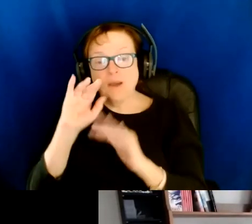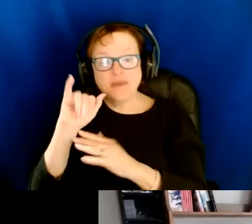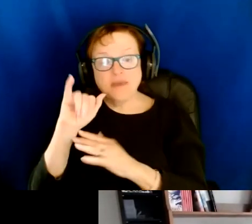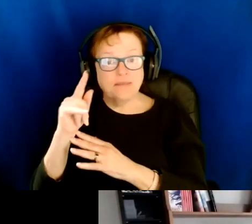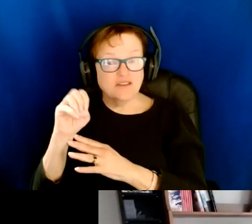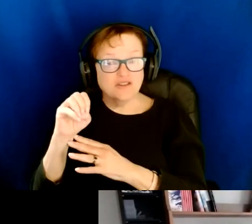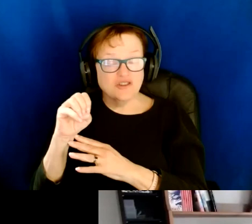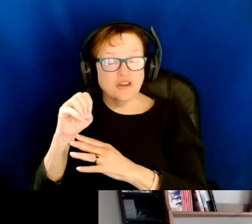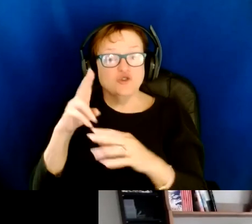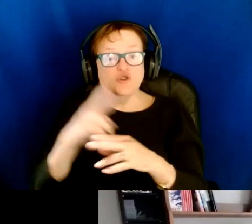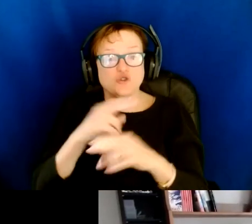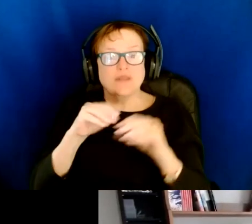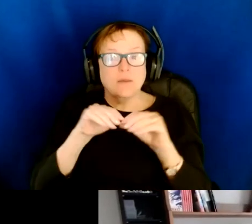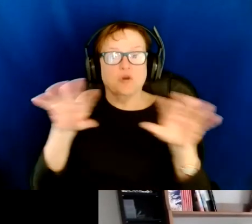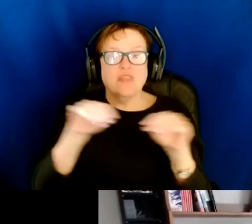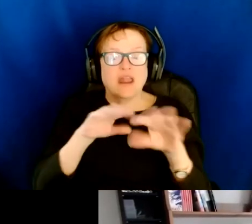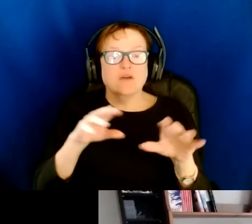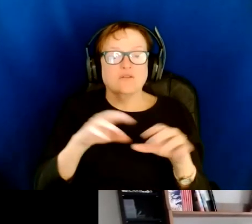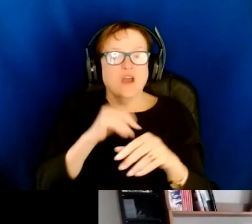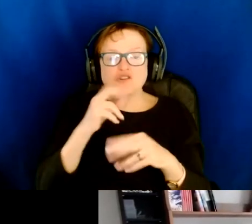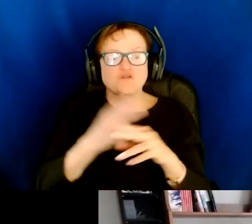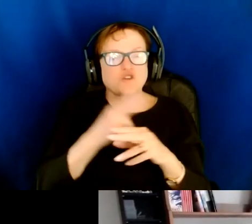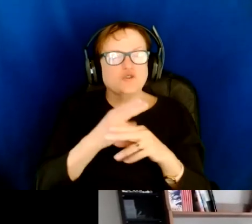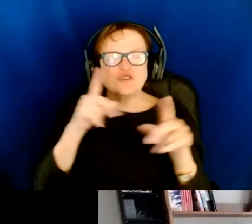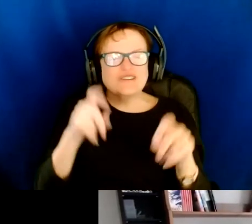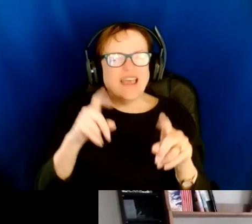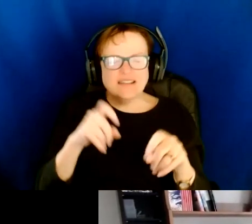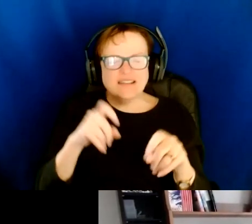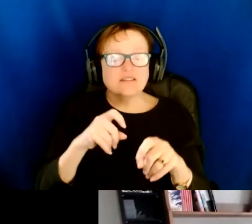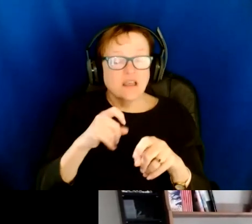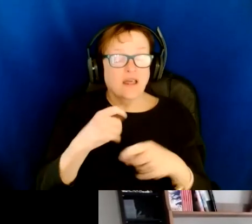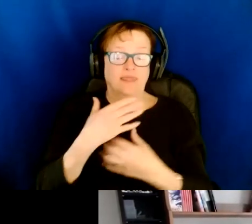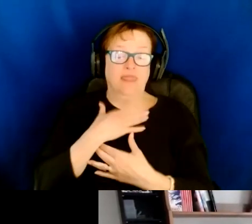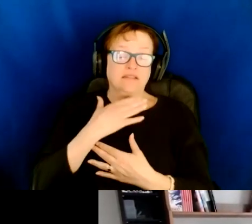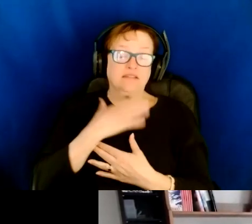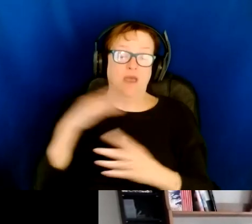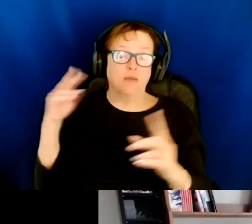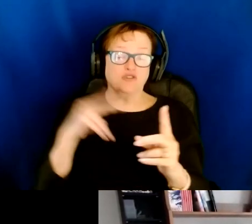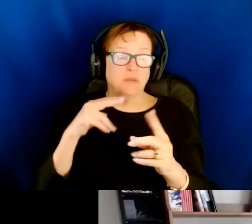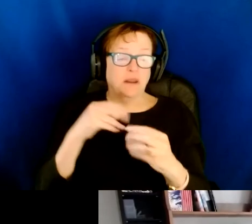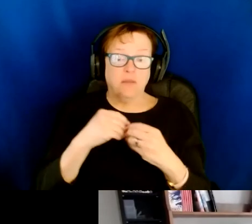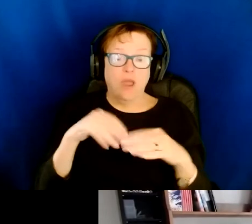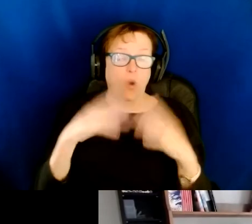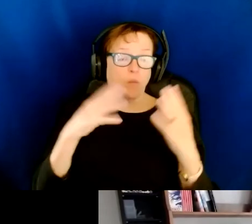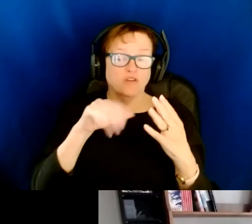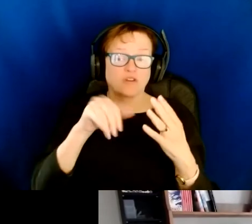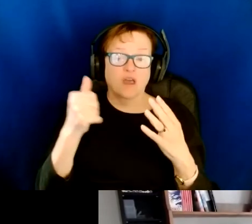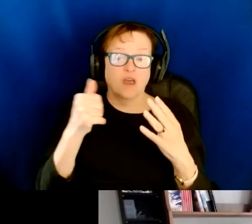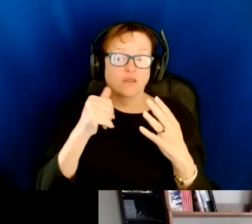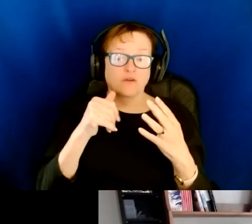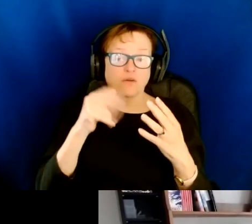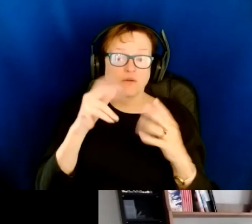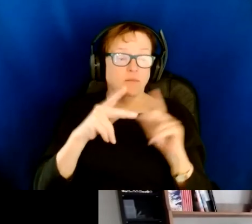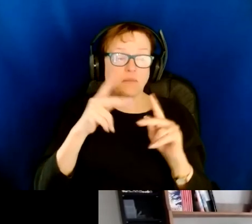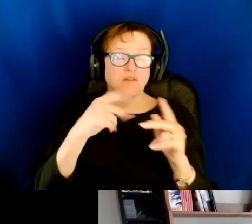to use and not just used for user tests and such. So that would be my perspective. I'll throw it out to the rest of the team here as well, if